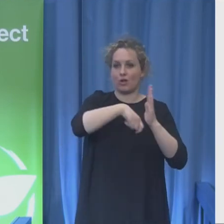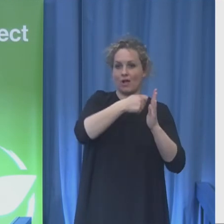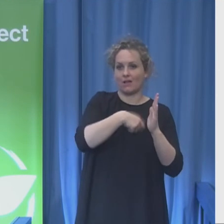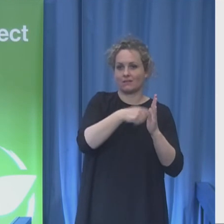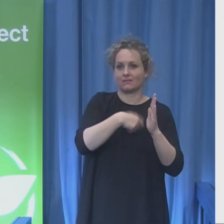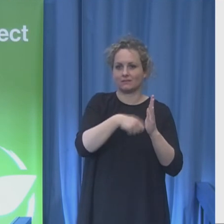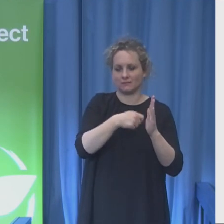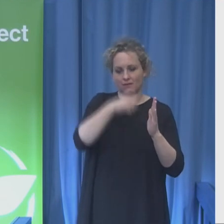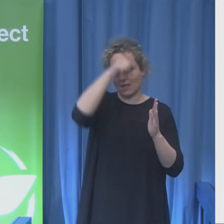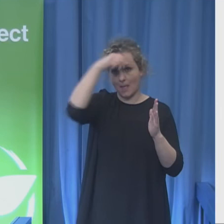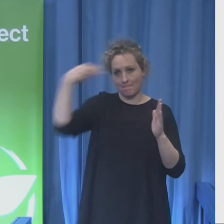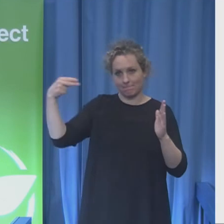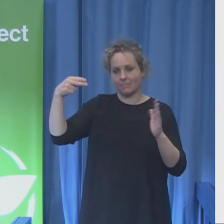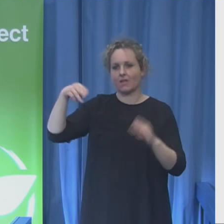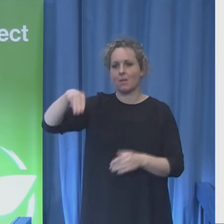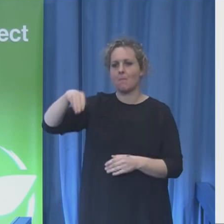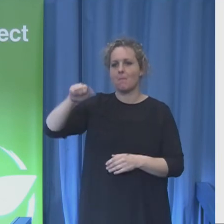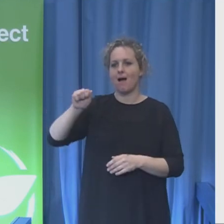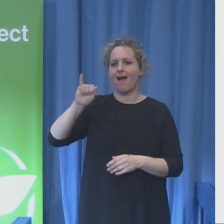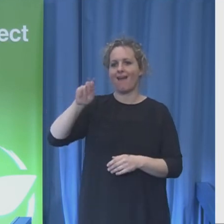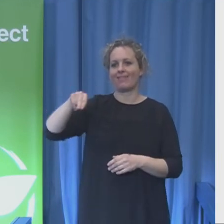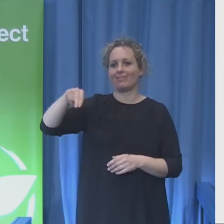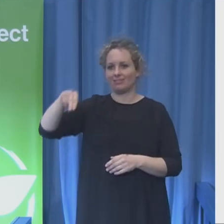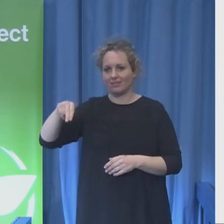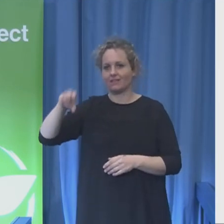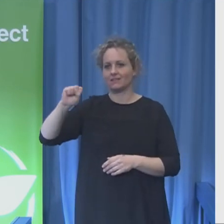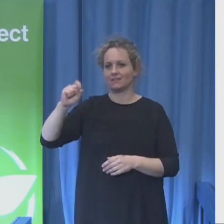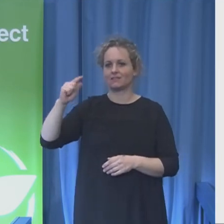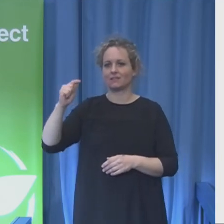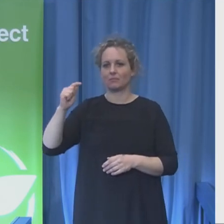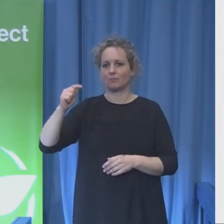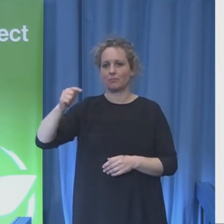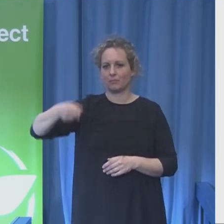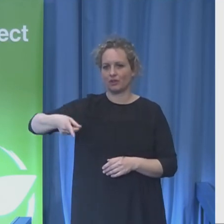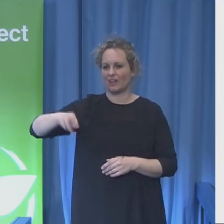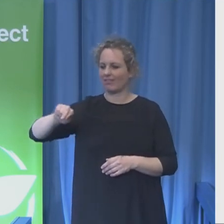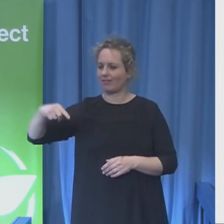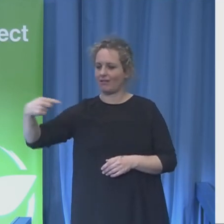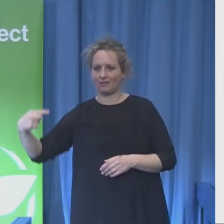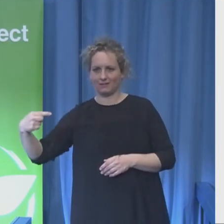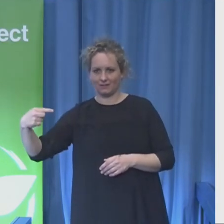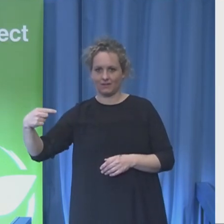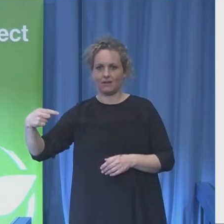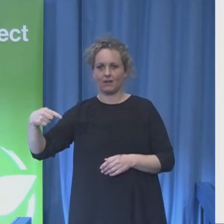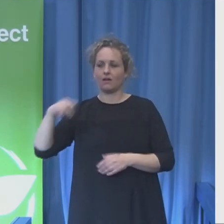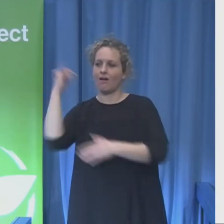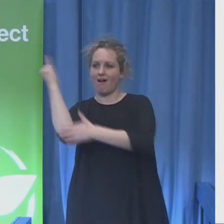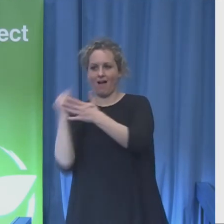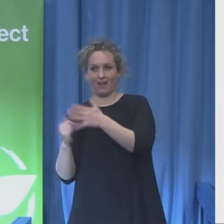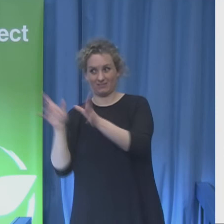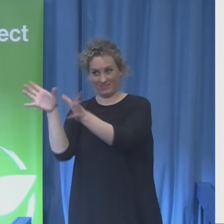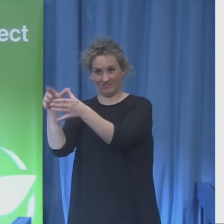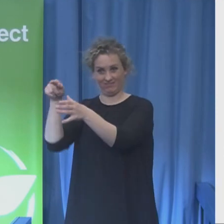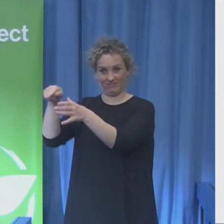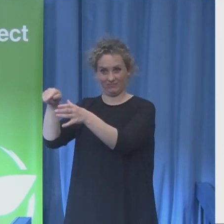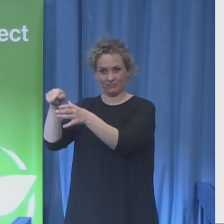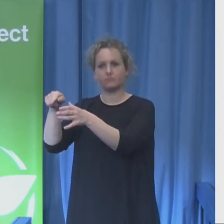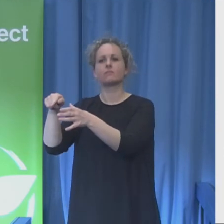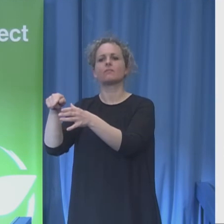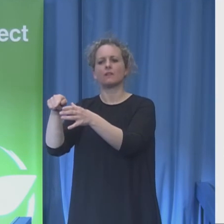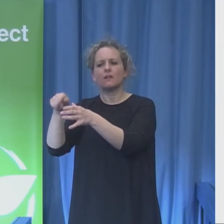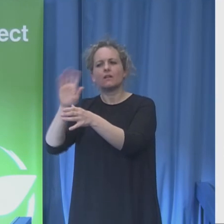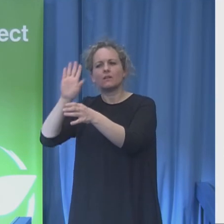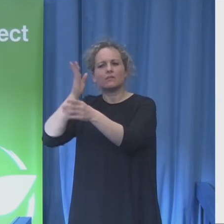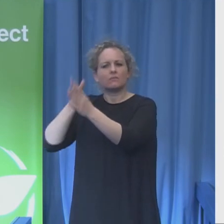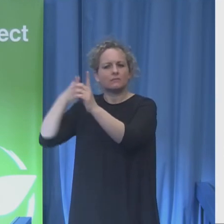to do and what it actually successfully seems to do is using art as a pathway to inclusion. As a